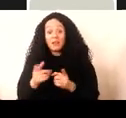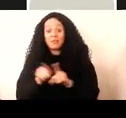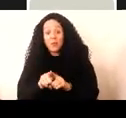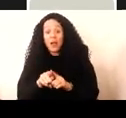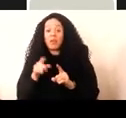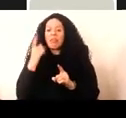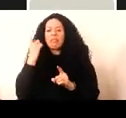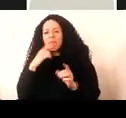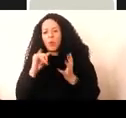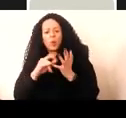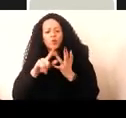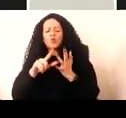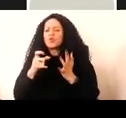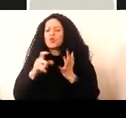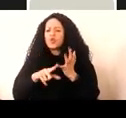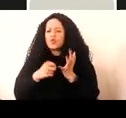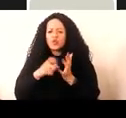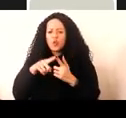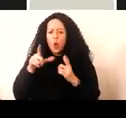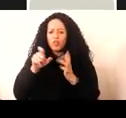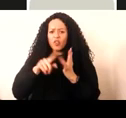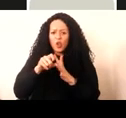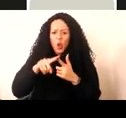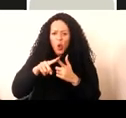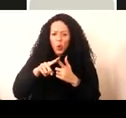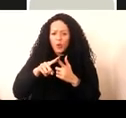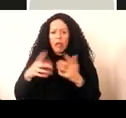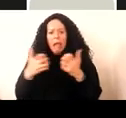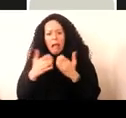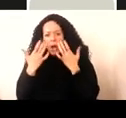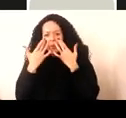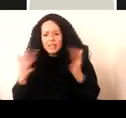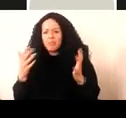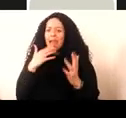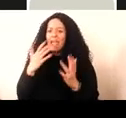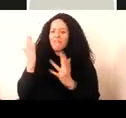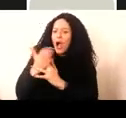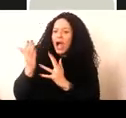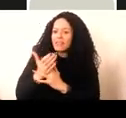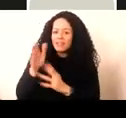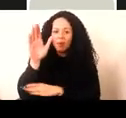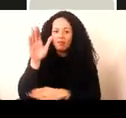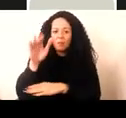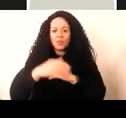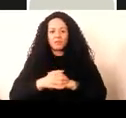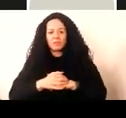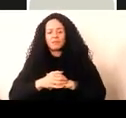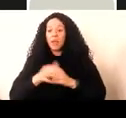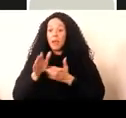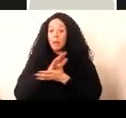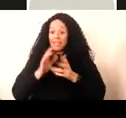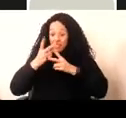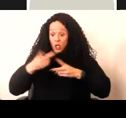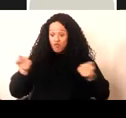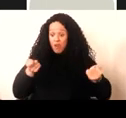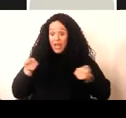display access and meaningful engagement into the future. This too requires more of the curator or custodian